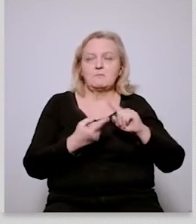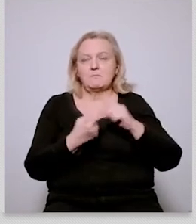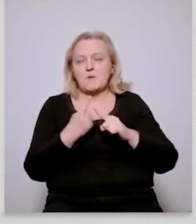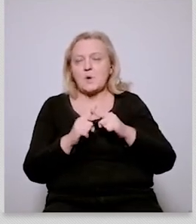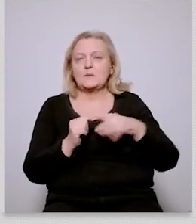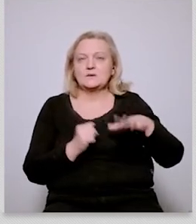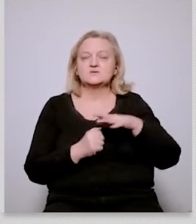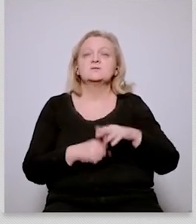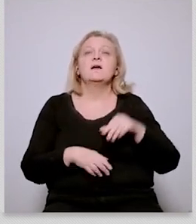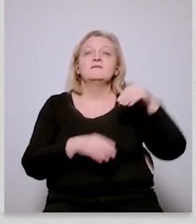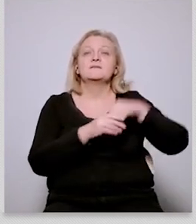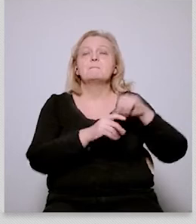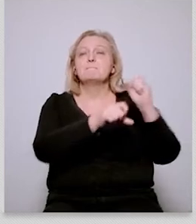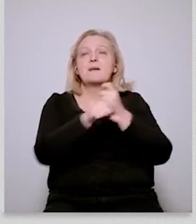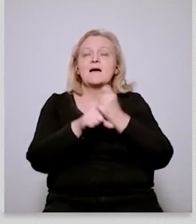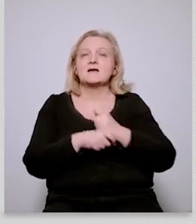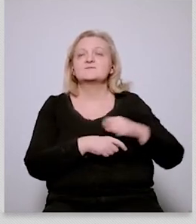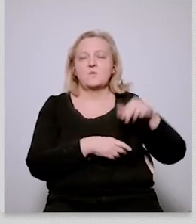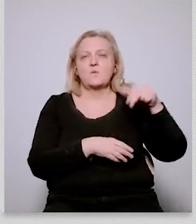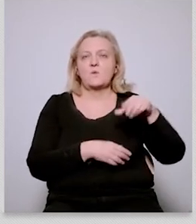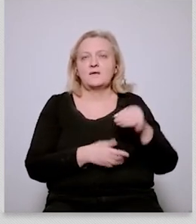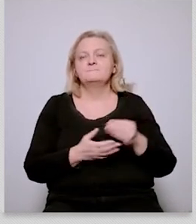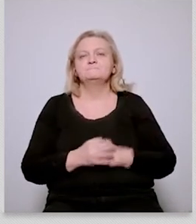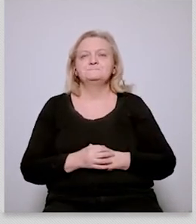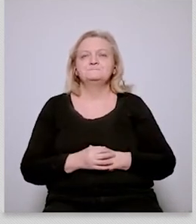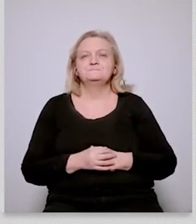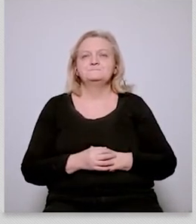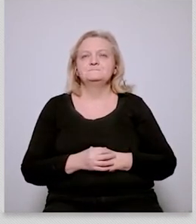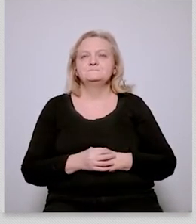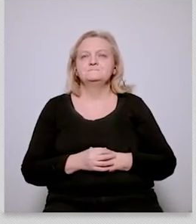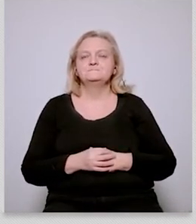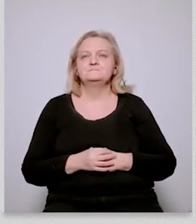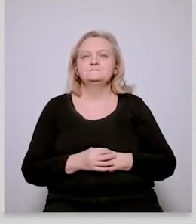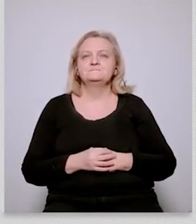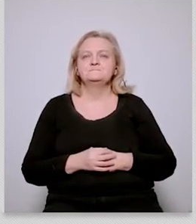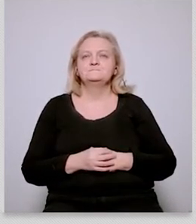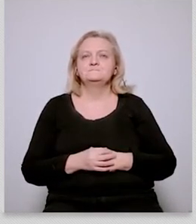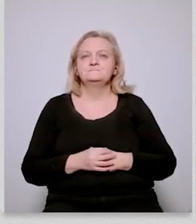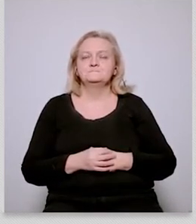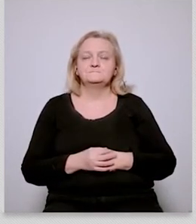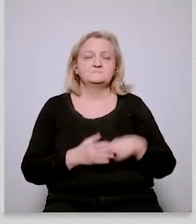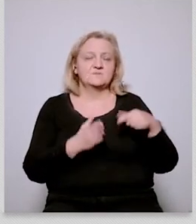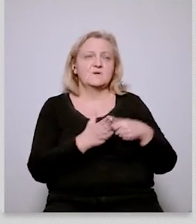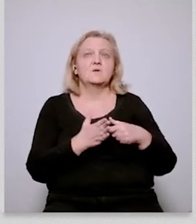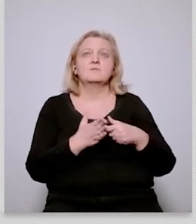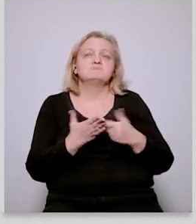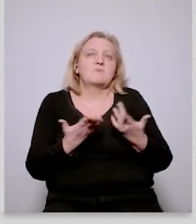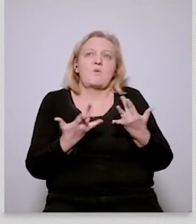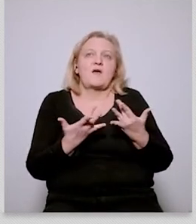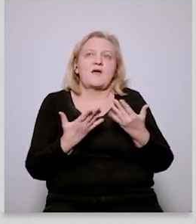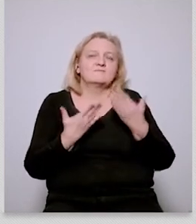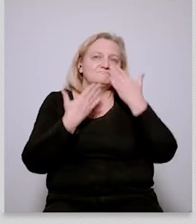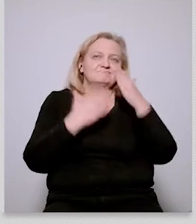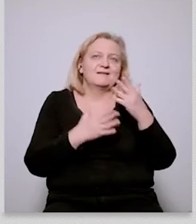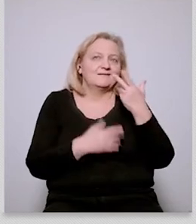necessarily a very simple pattern of of political conflicts around